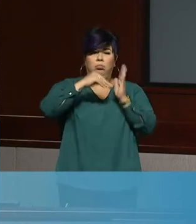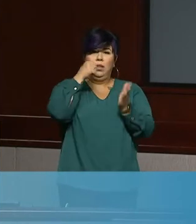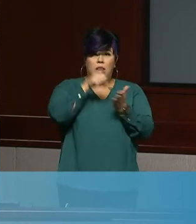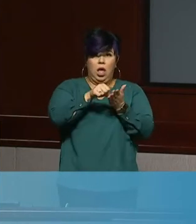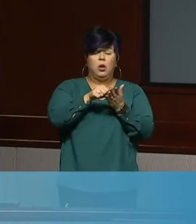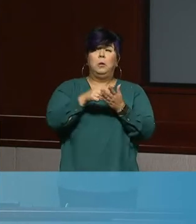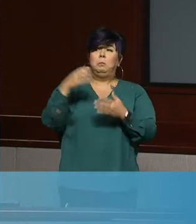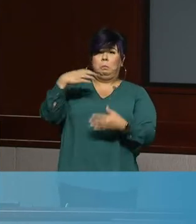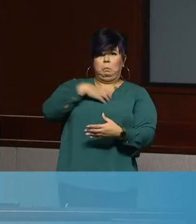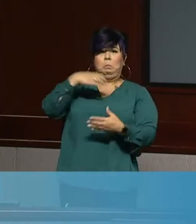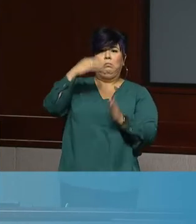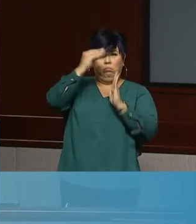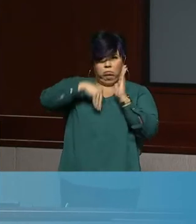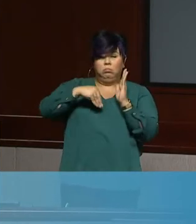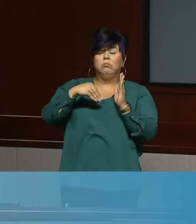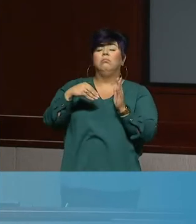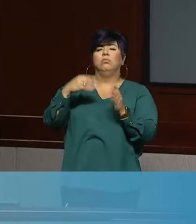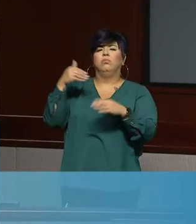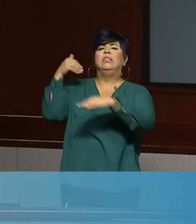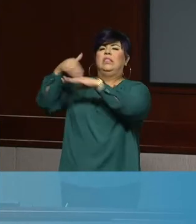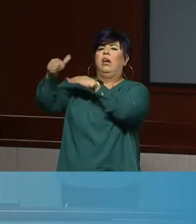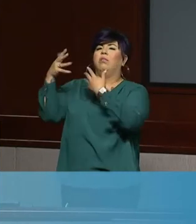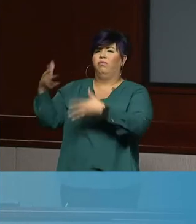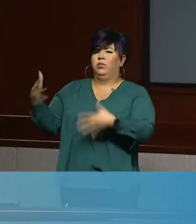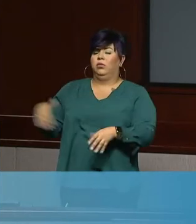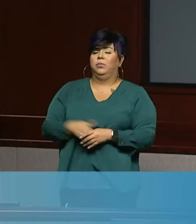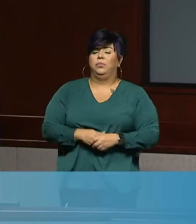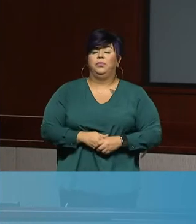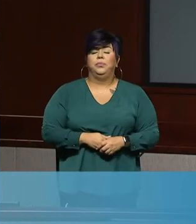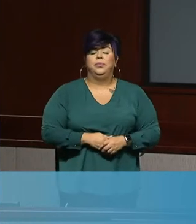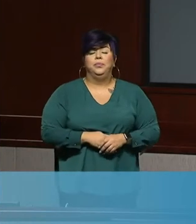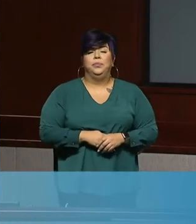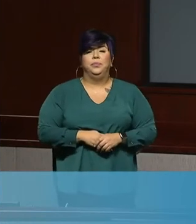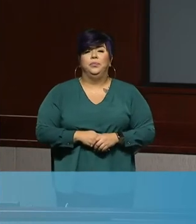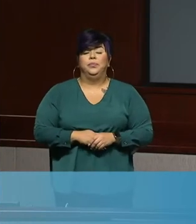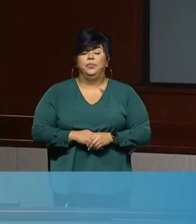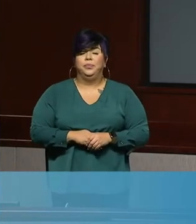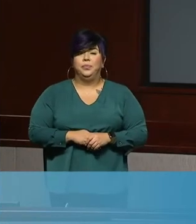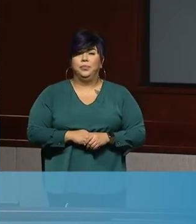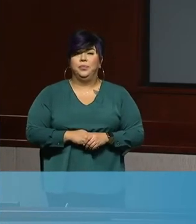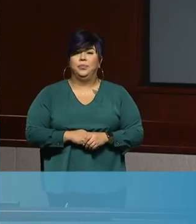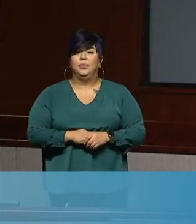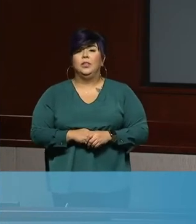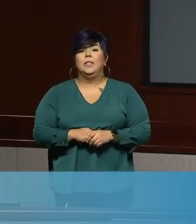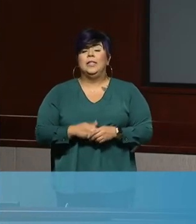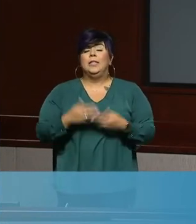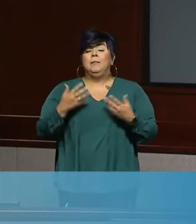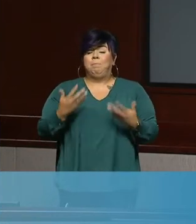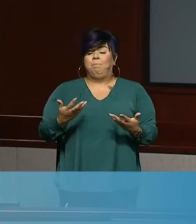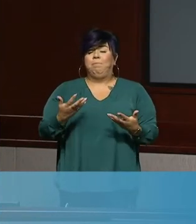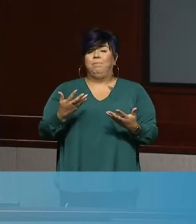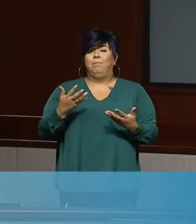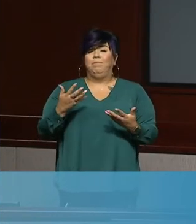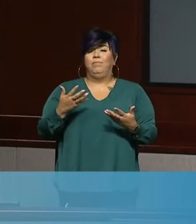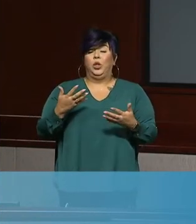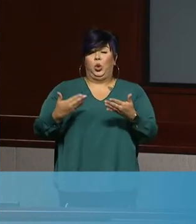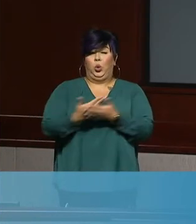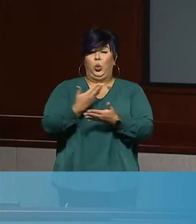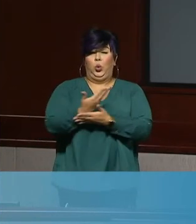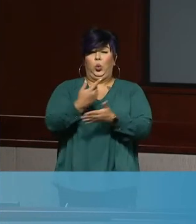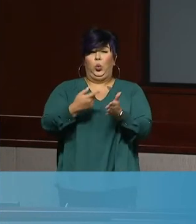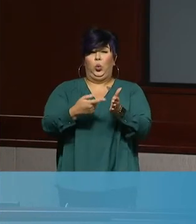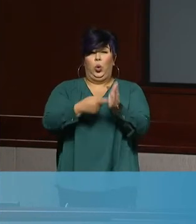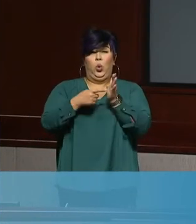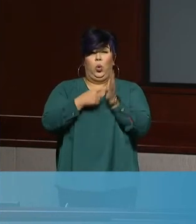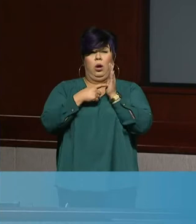A couple of notes on testing. As we have discussed previously, the governor is tying wider reopening of our